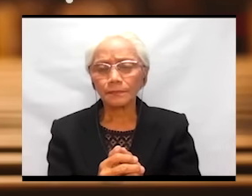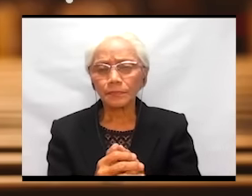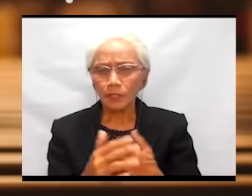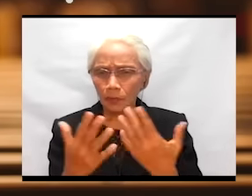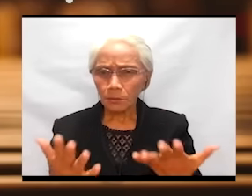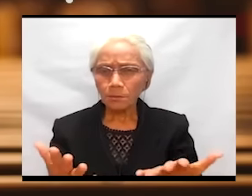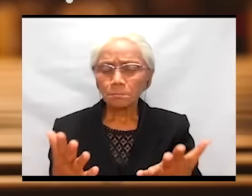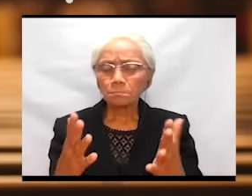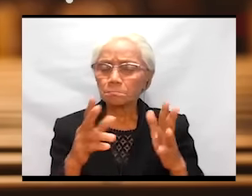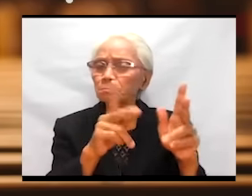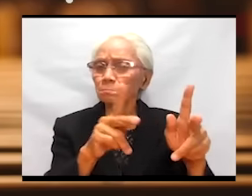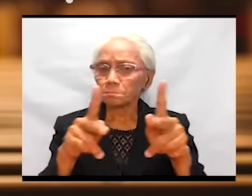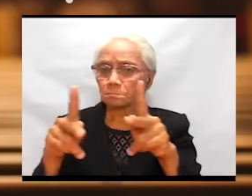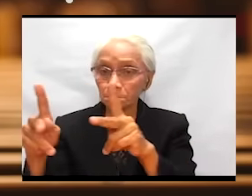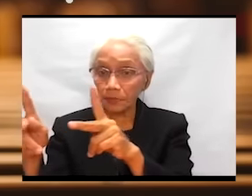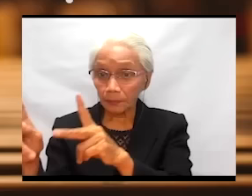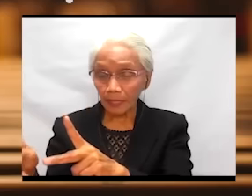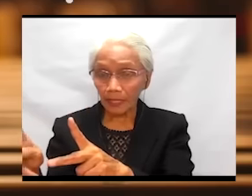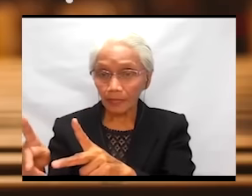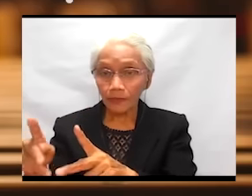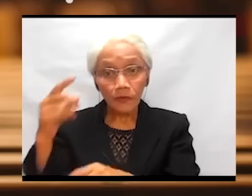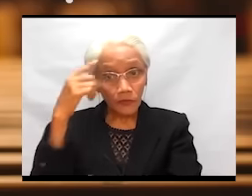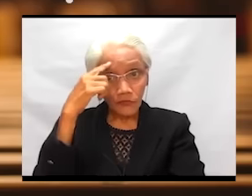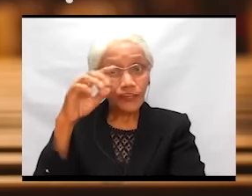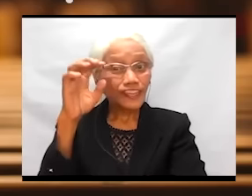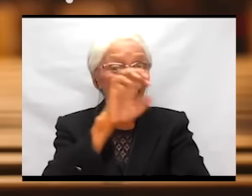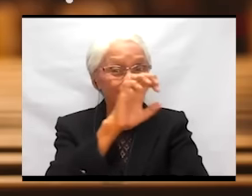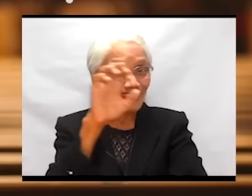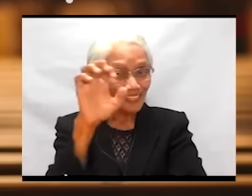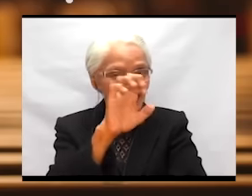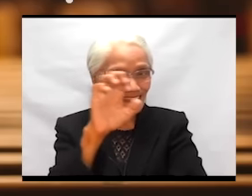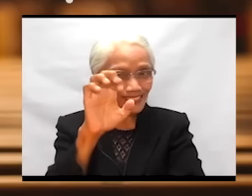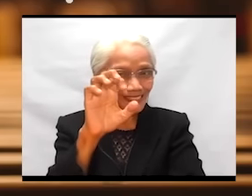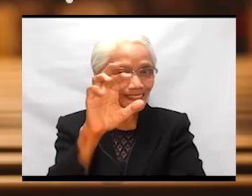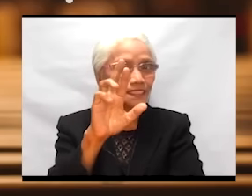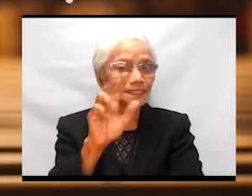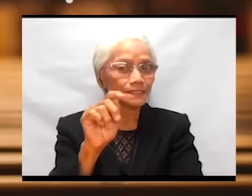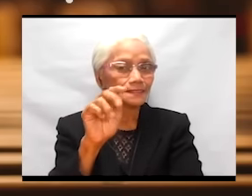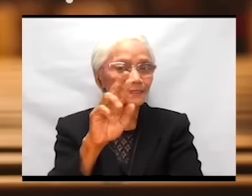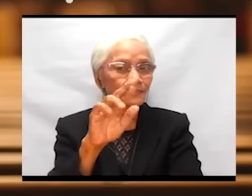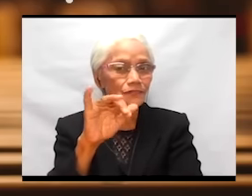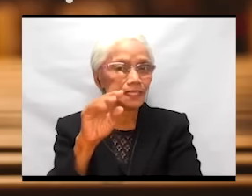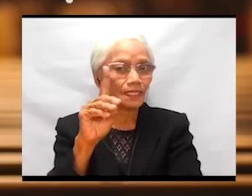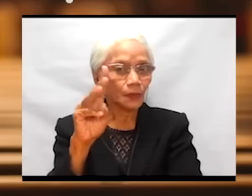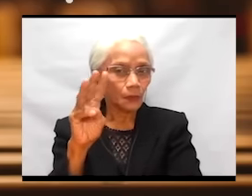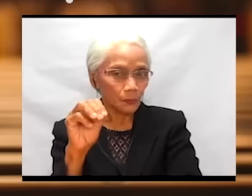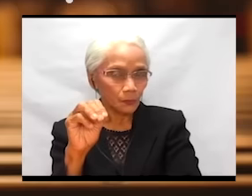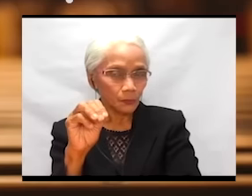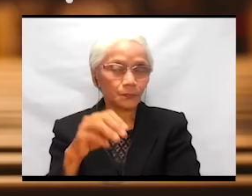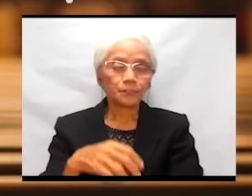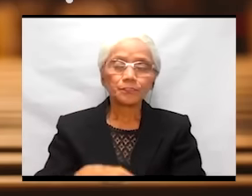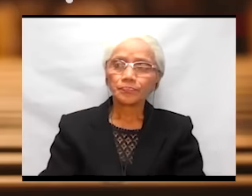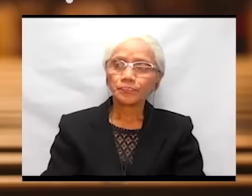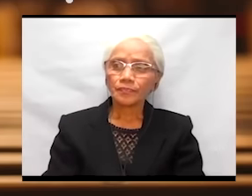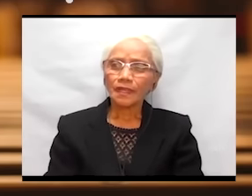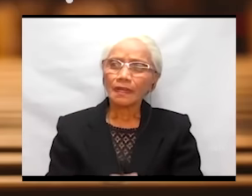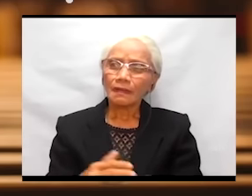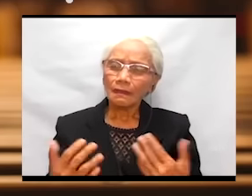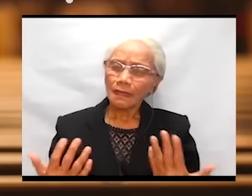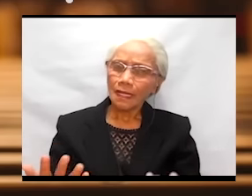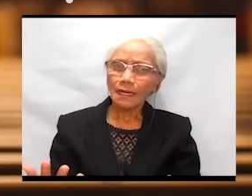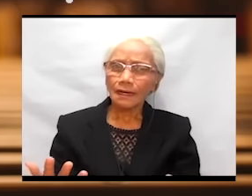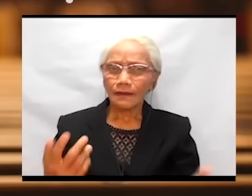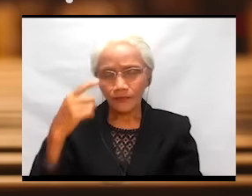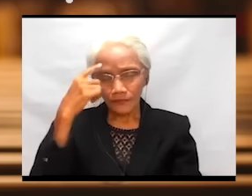prepare for the Easter Triduum. For this year's